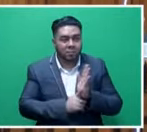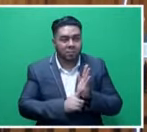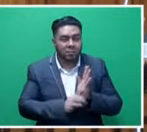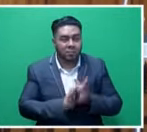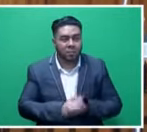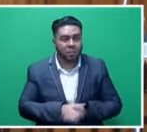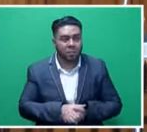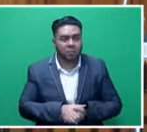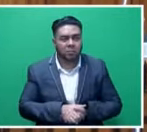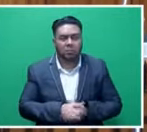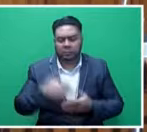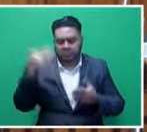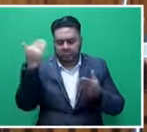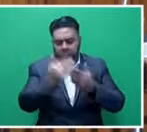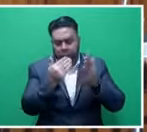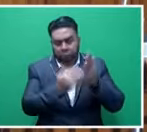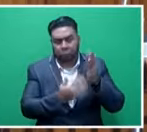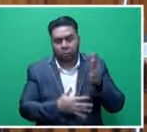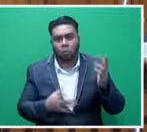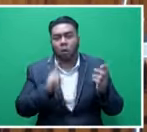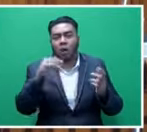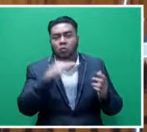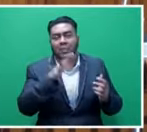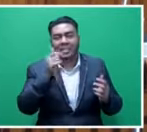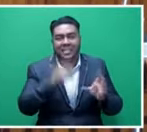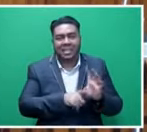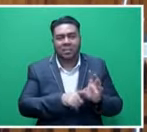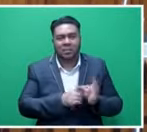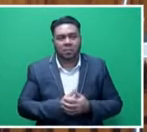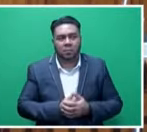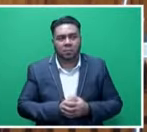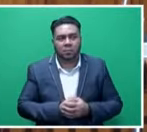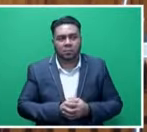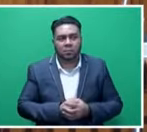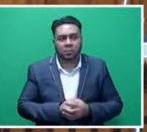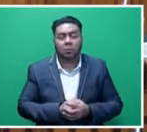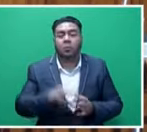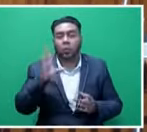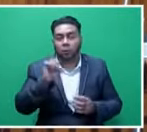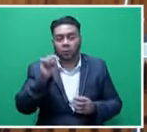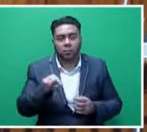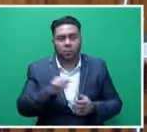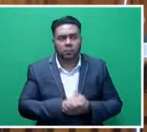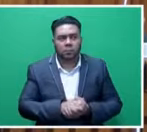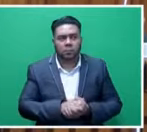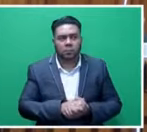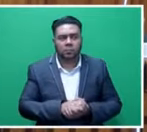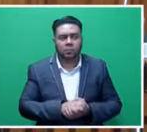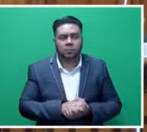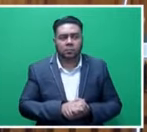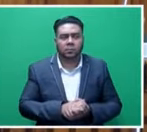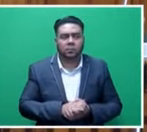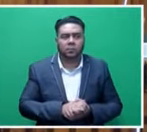decades and decades, in fact, a hundred years of neglect of that particular sector, then obviously the audit